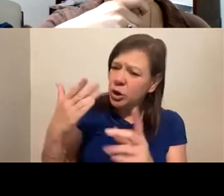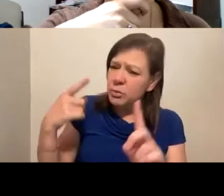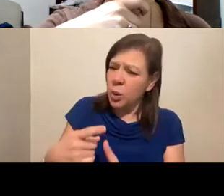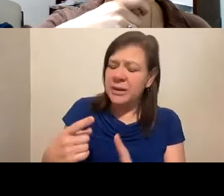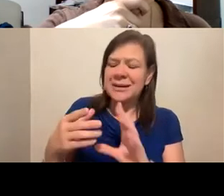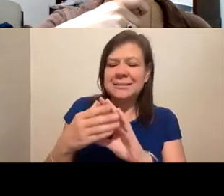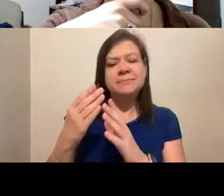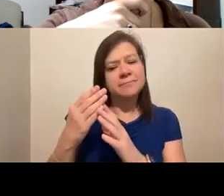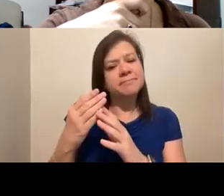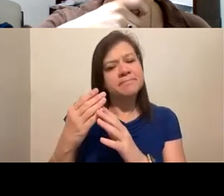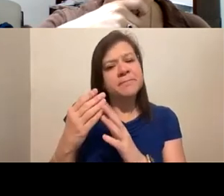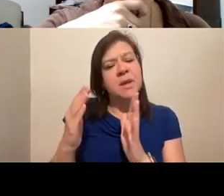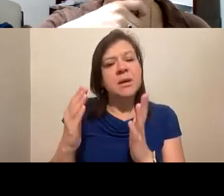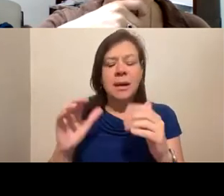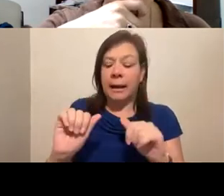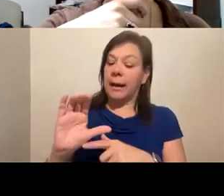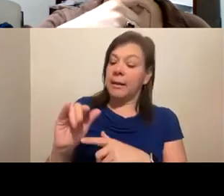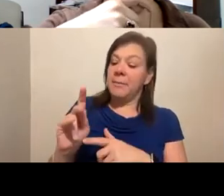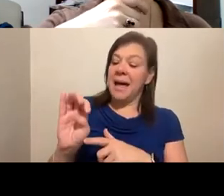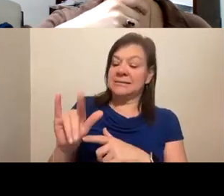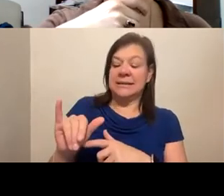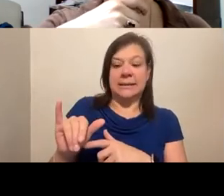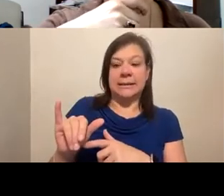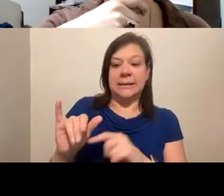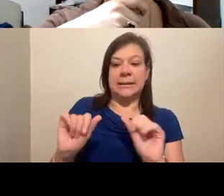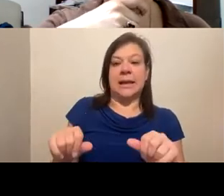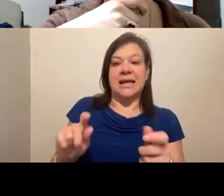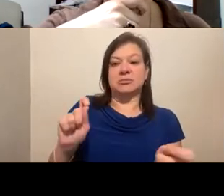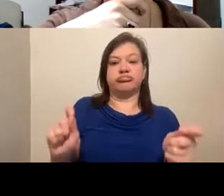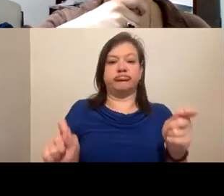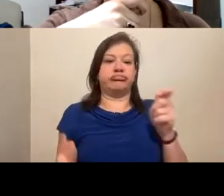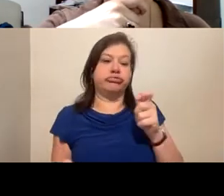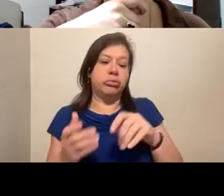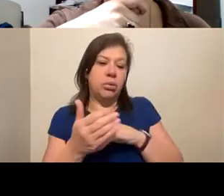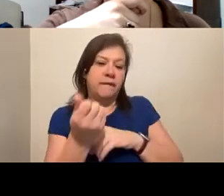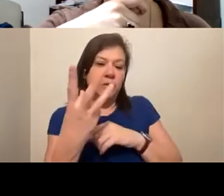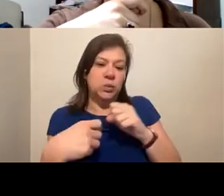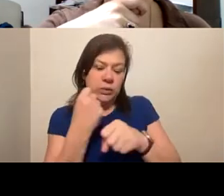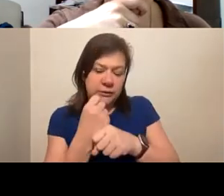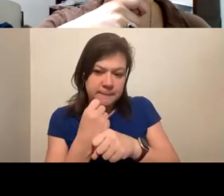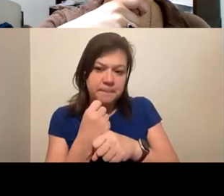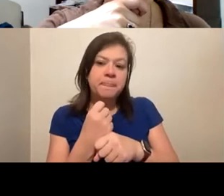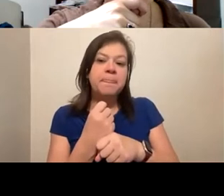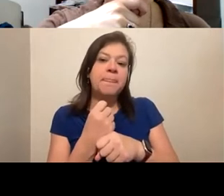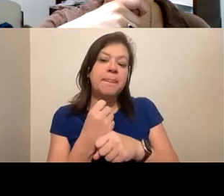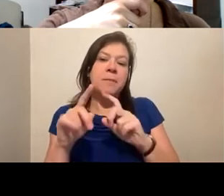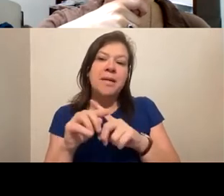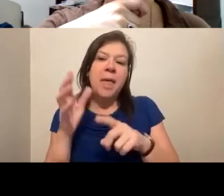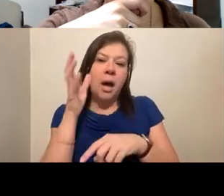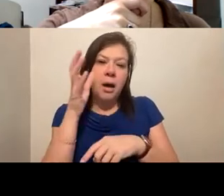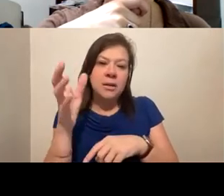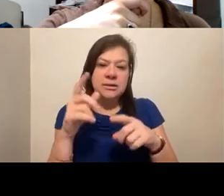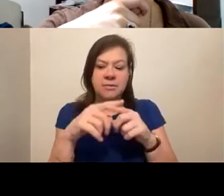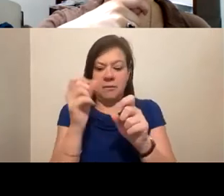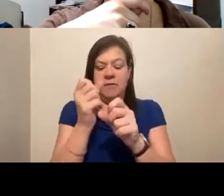we all know capacity has shifted so much over the last couple of years. But that idea of making the